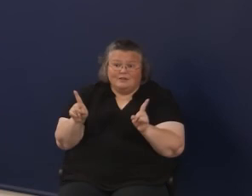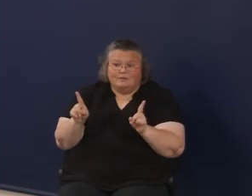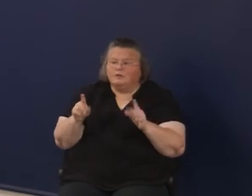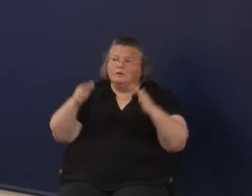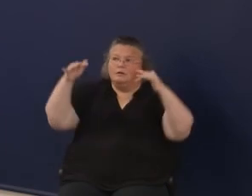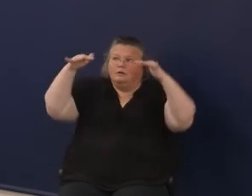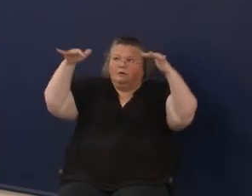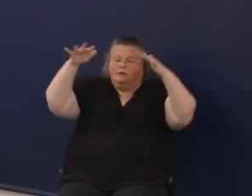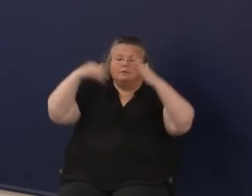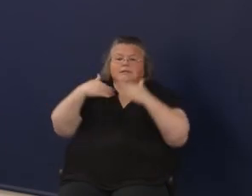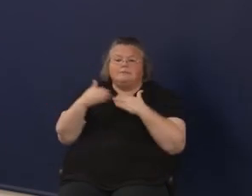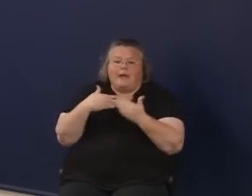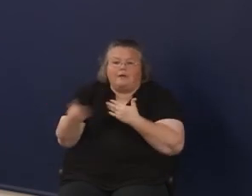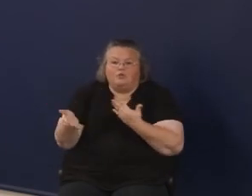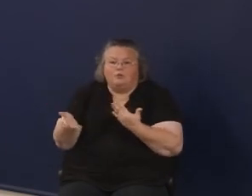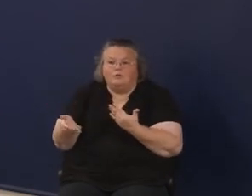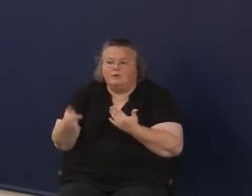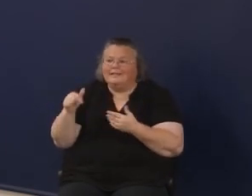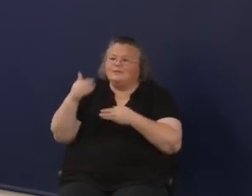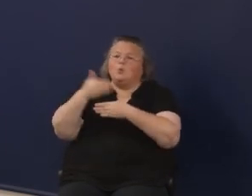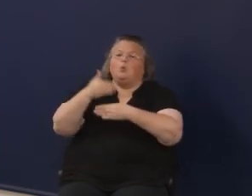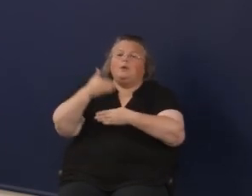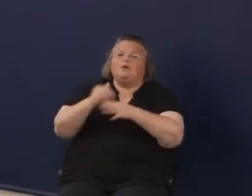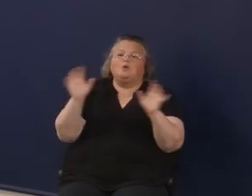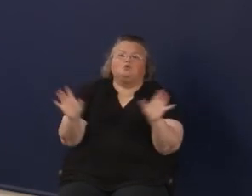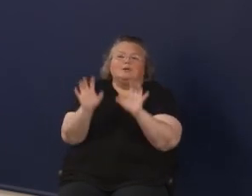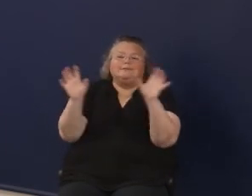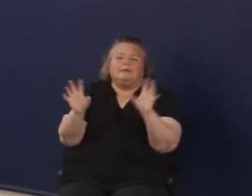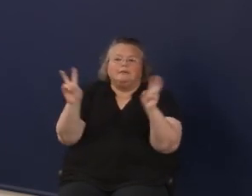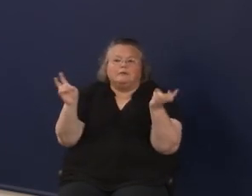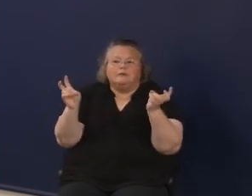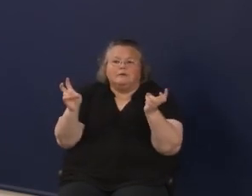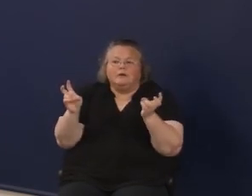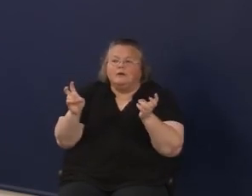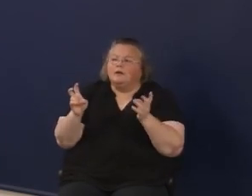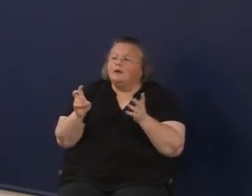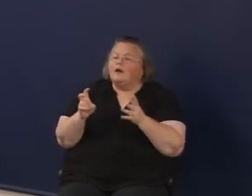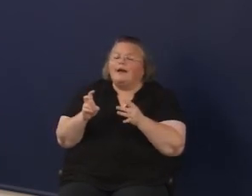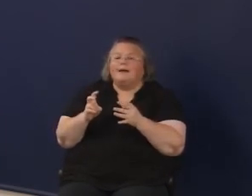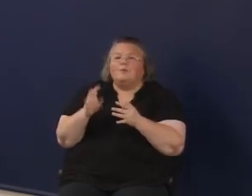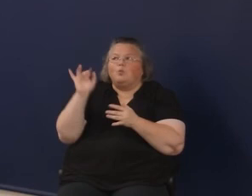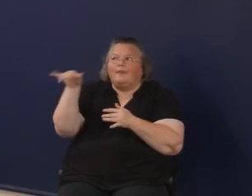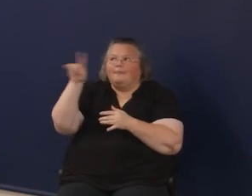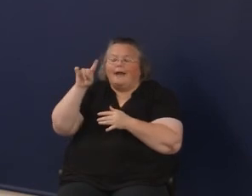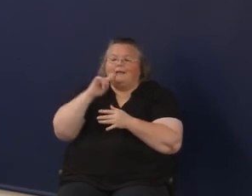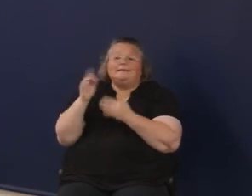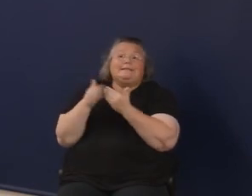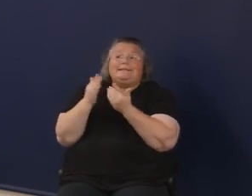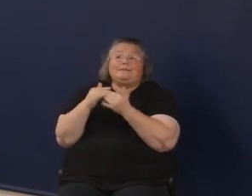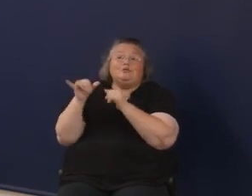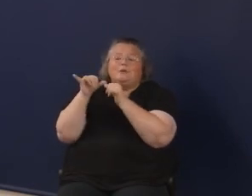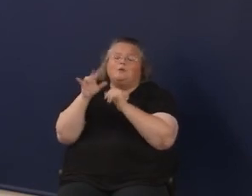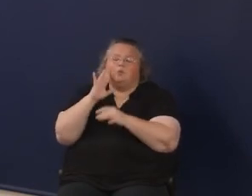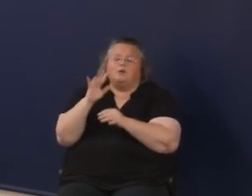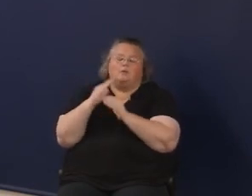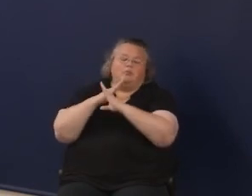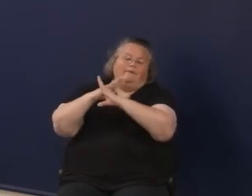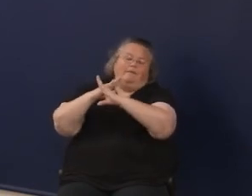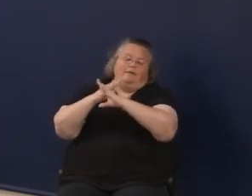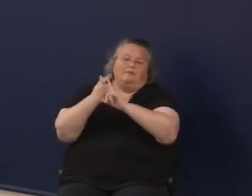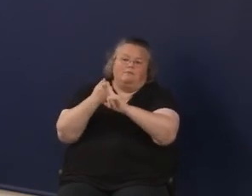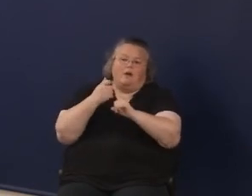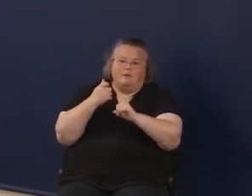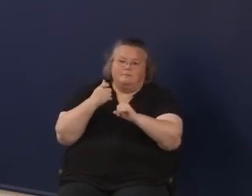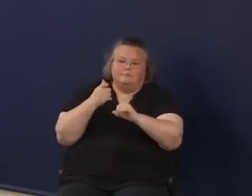Right? This is all window dressing. And the gravitational pulls of basic skills and what's easy to measure will keep us from ever escaping that. So just put that